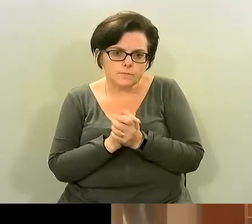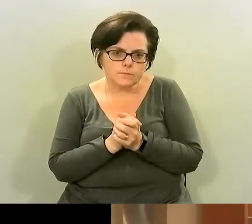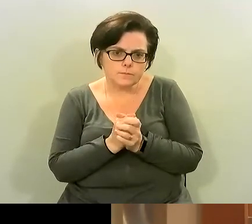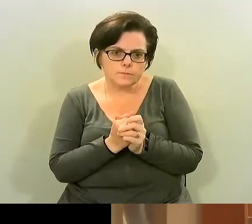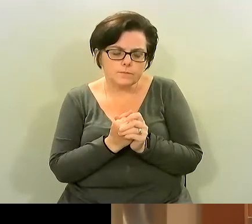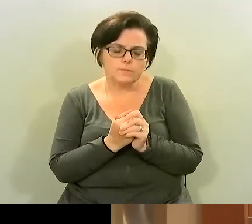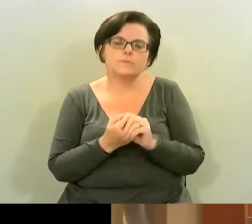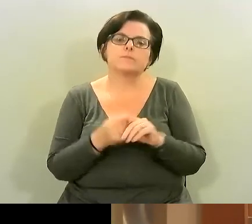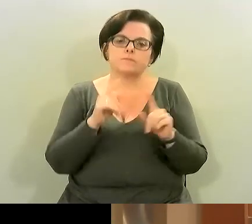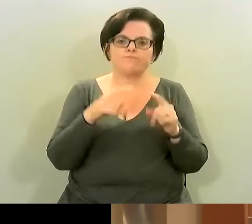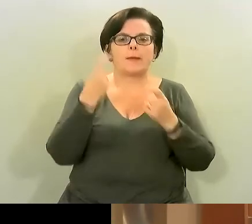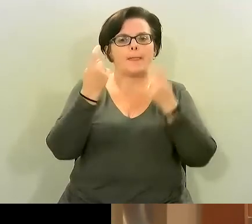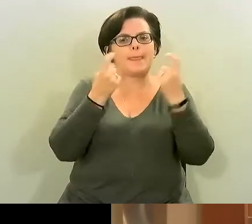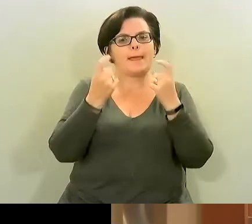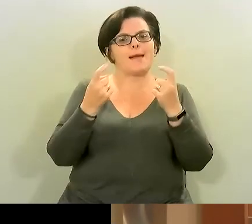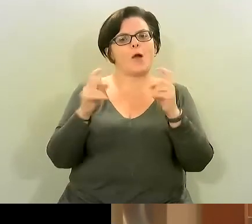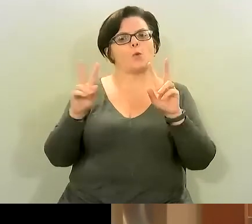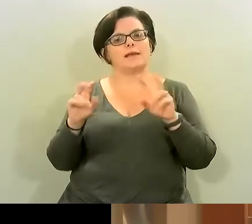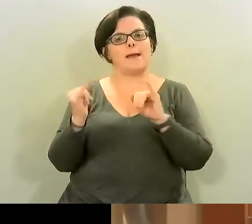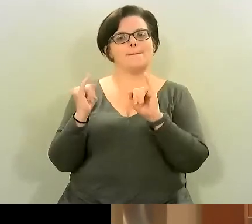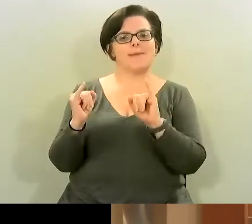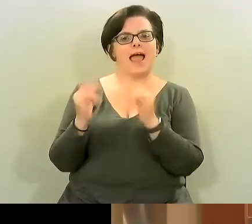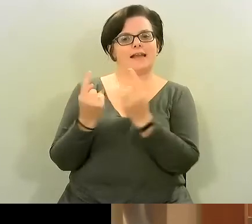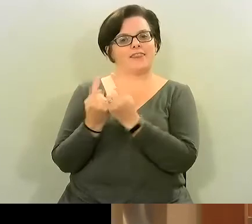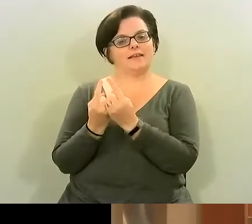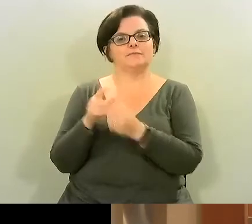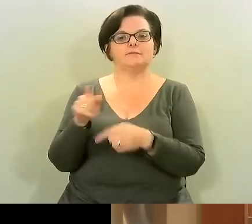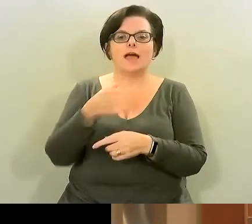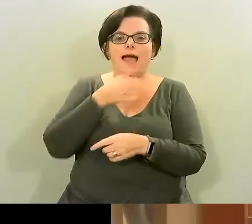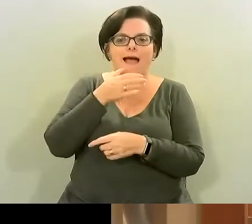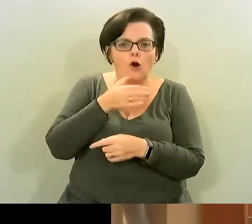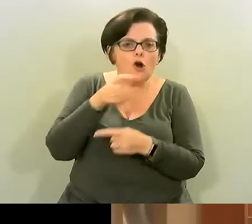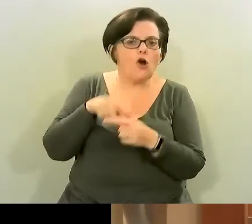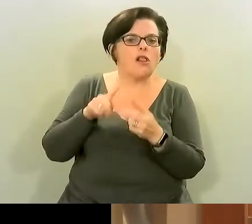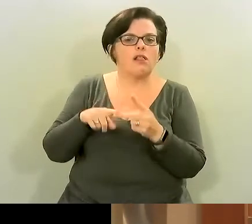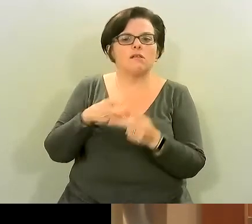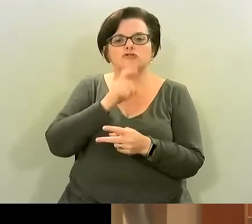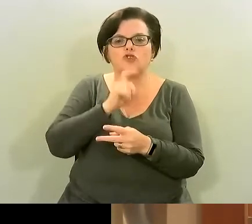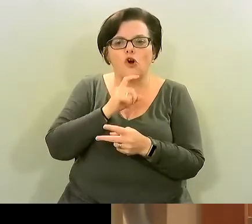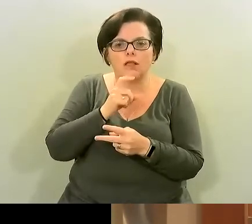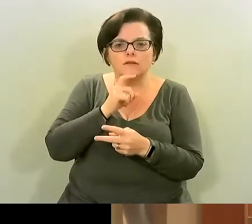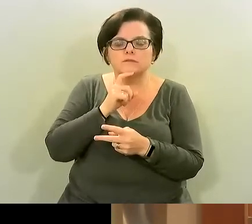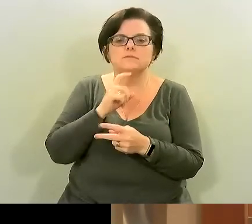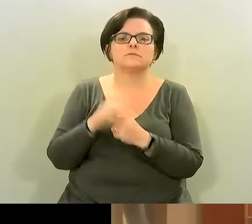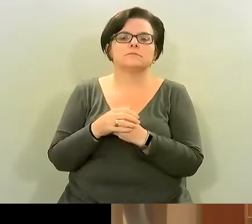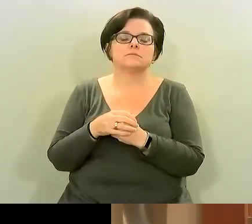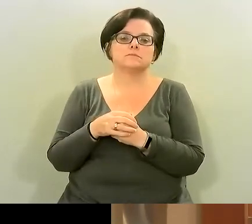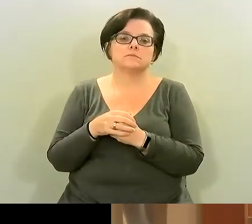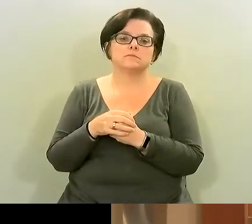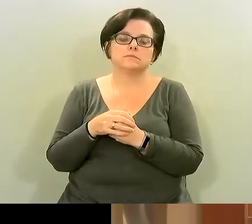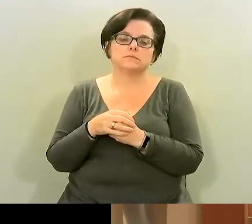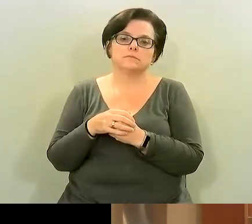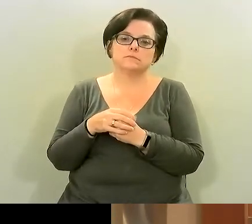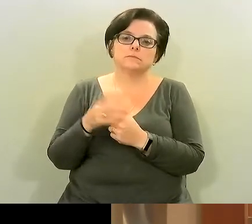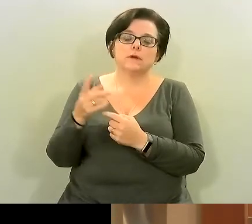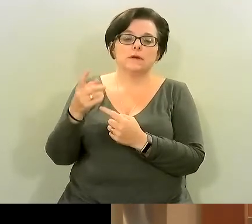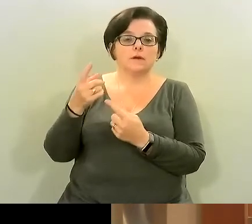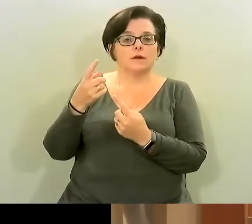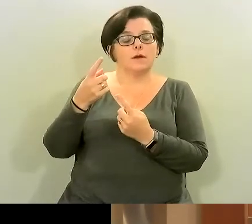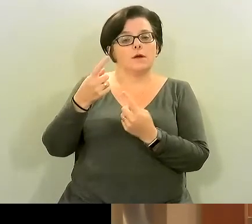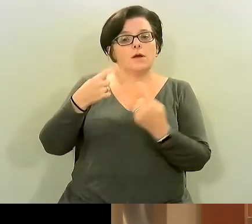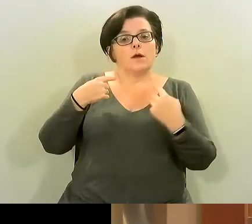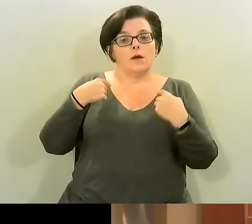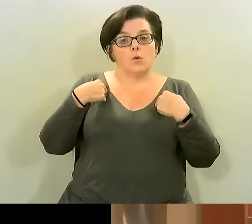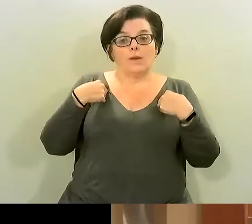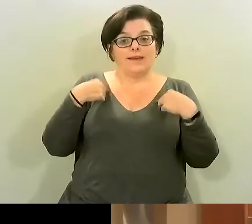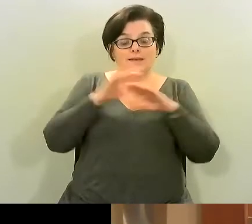bad things for you alcohol chocolate um you know not every everybody's aspires to good but we